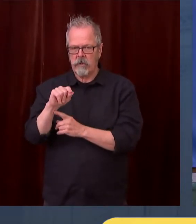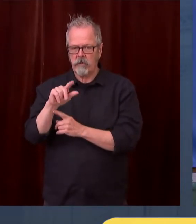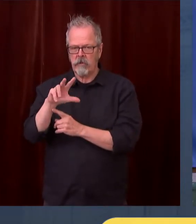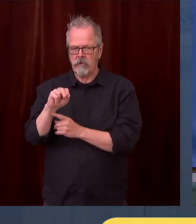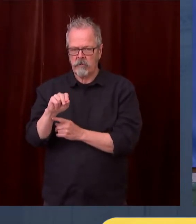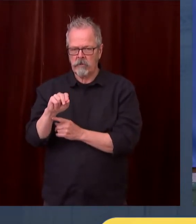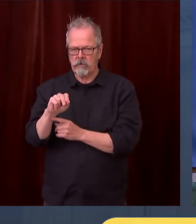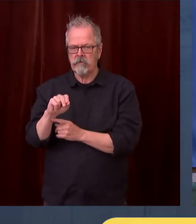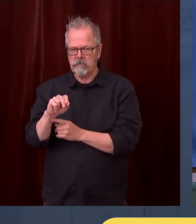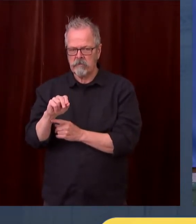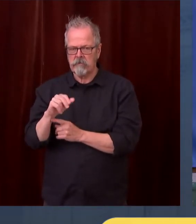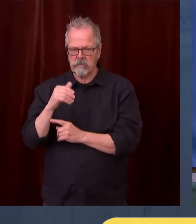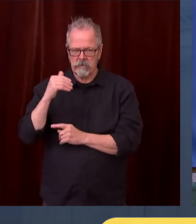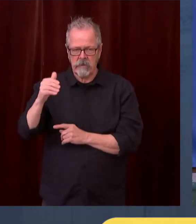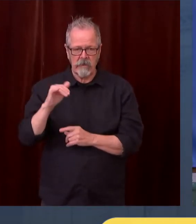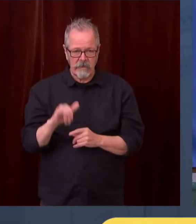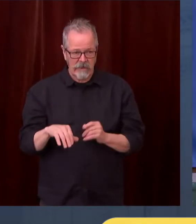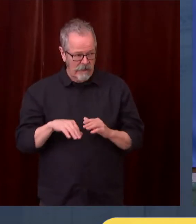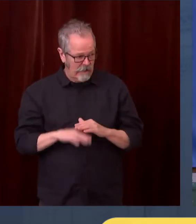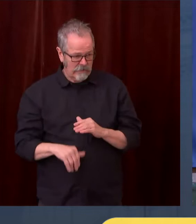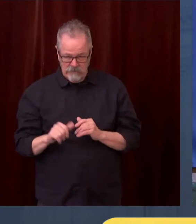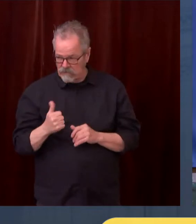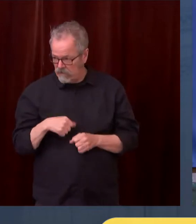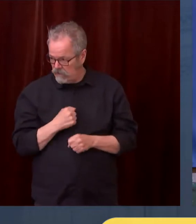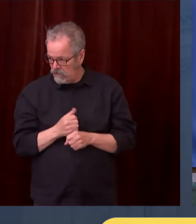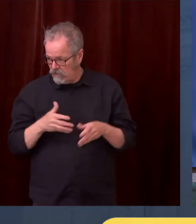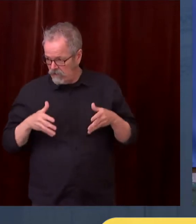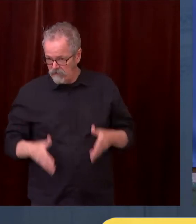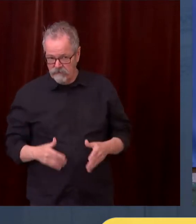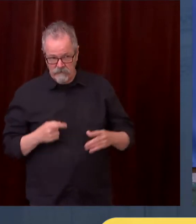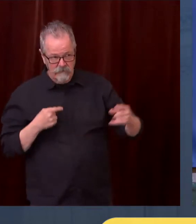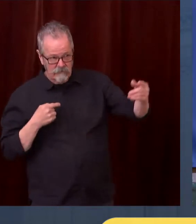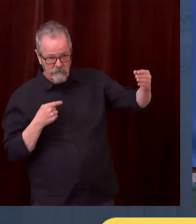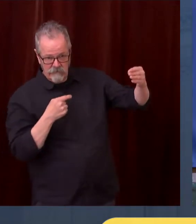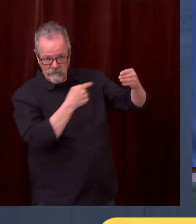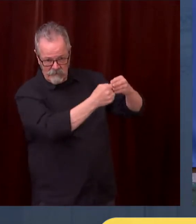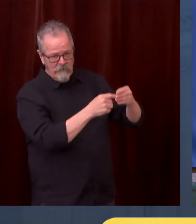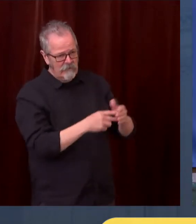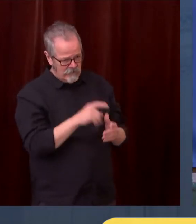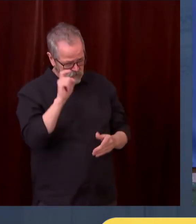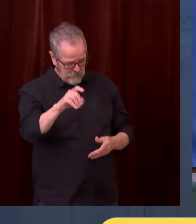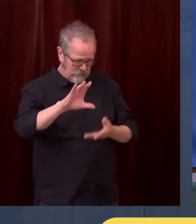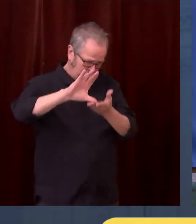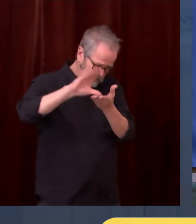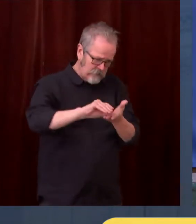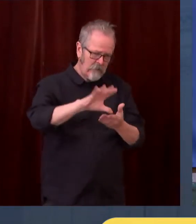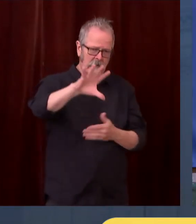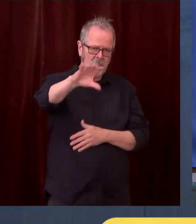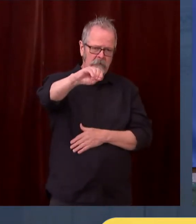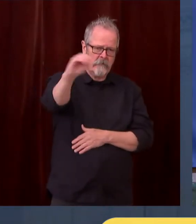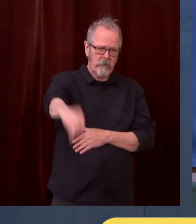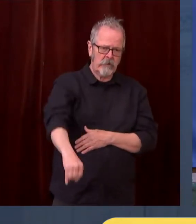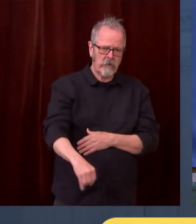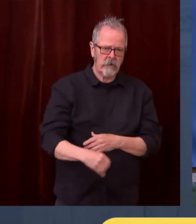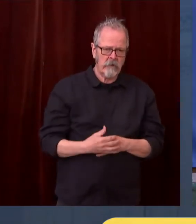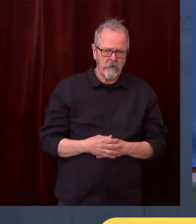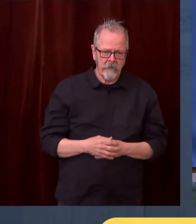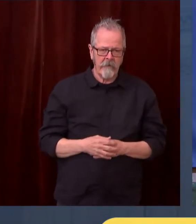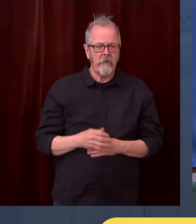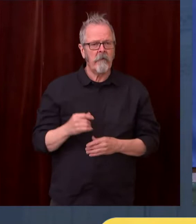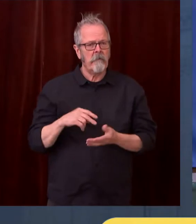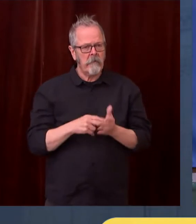are going to suffer by climate change and they cannot afford going another year of not getting down to business to attack climate change.